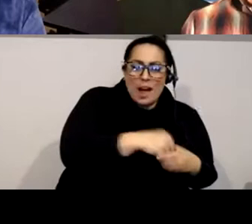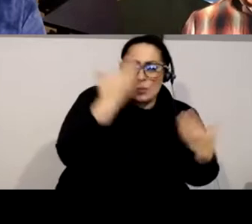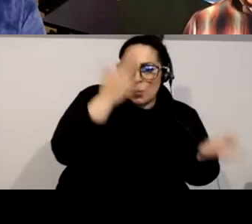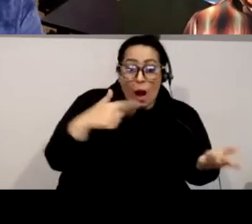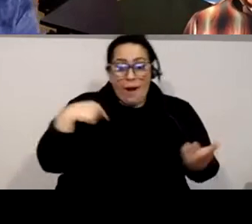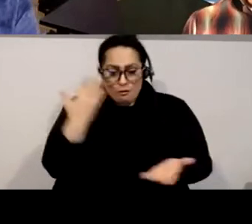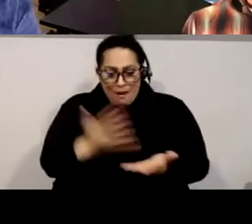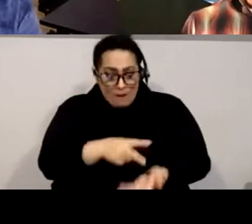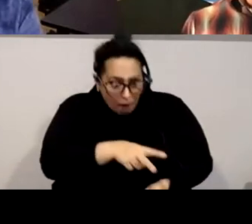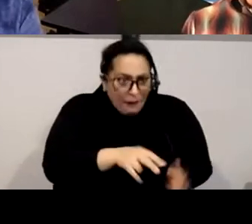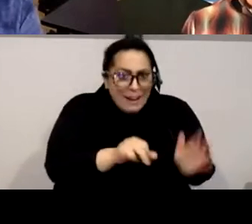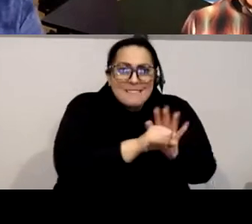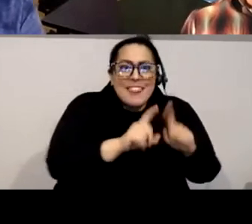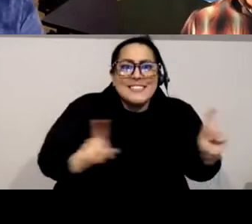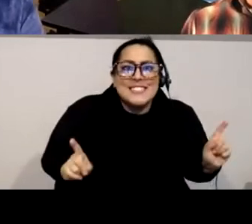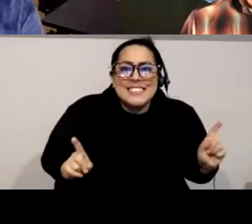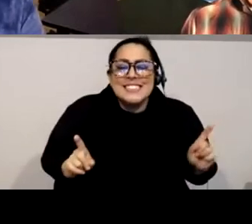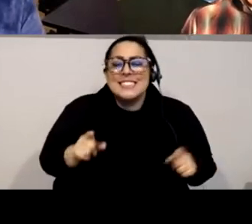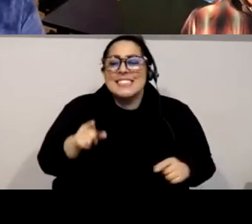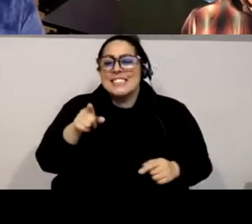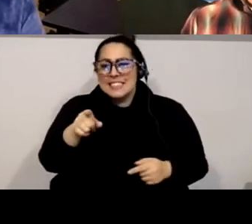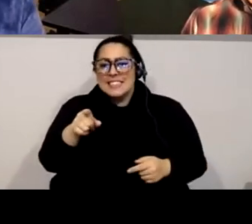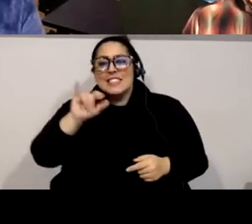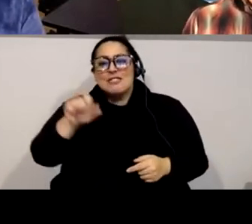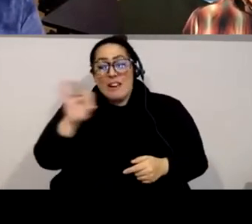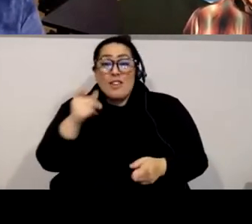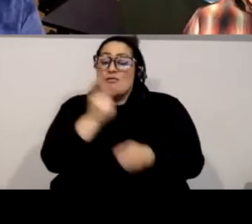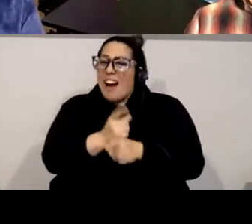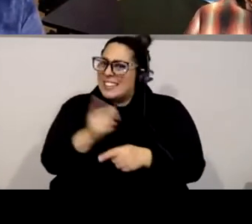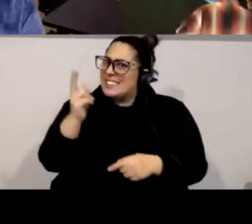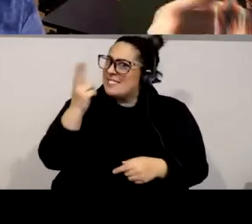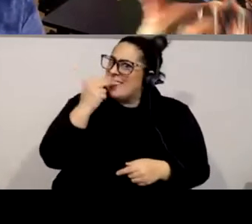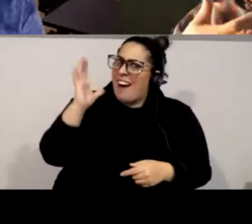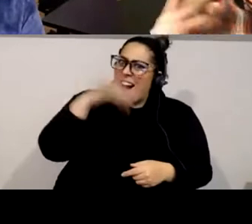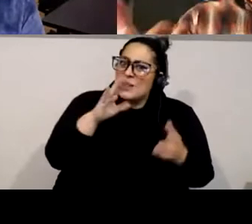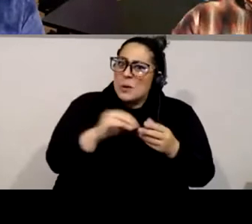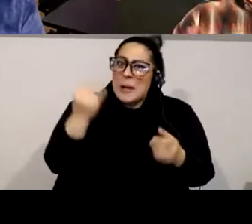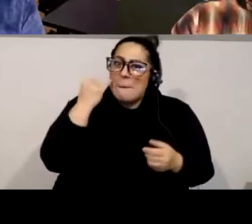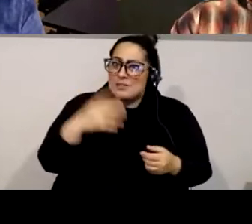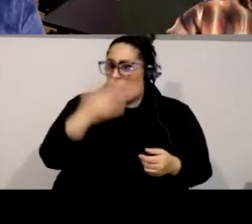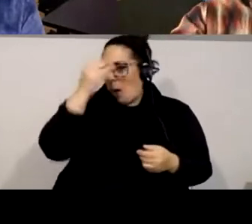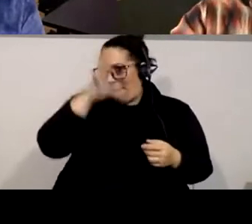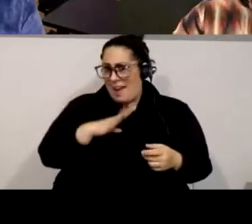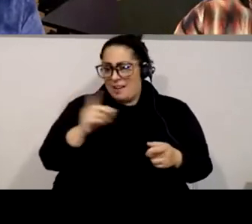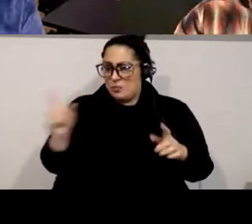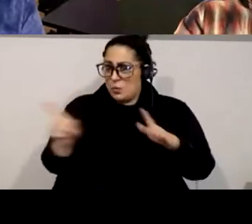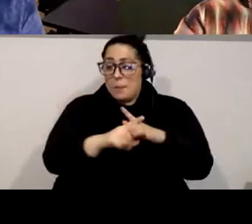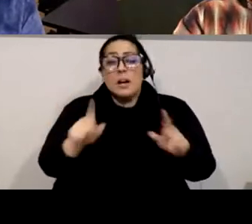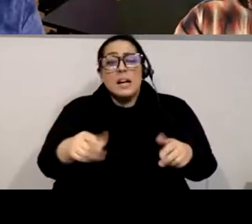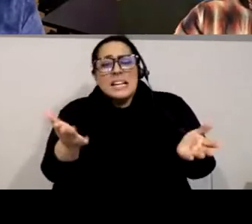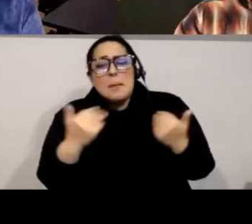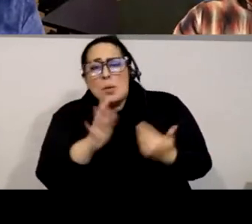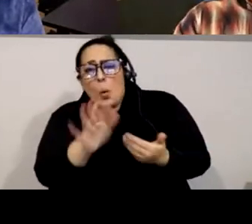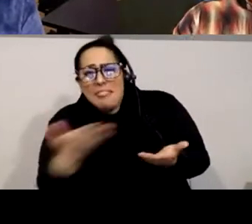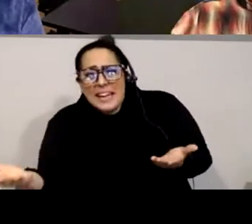uh white man shows up says give me some of your things like we're gonna we're gonna like whatever like i'm gonna take them or we're gonna